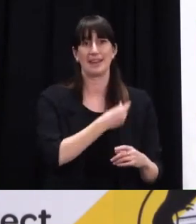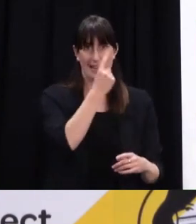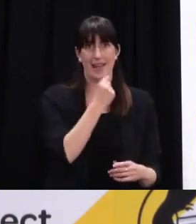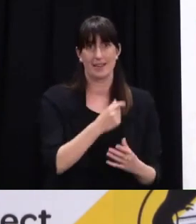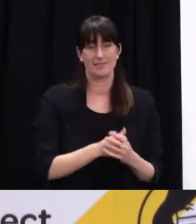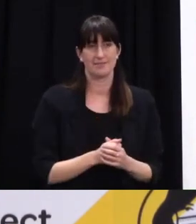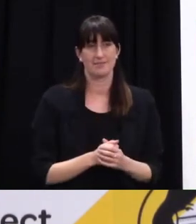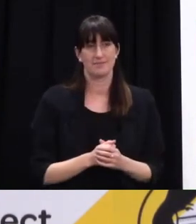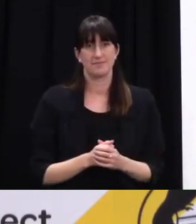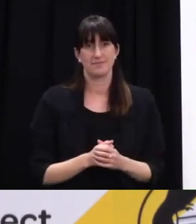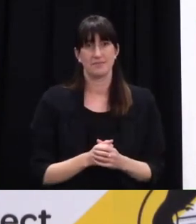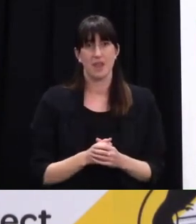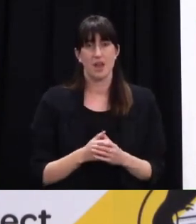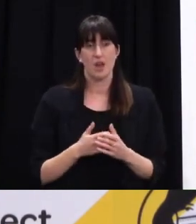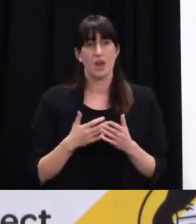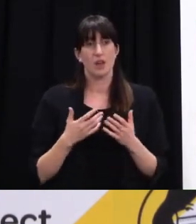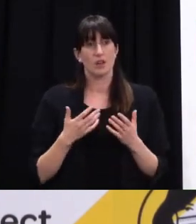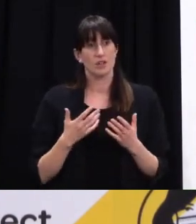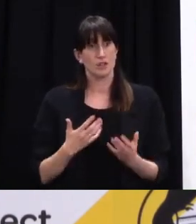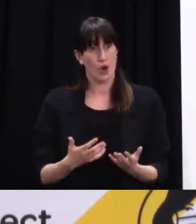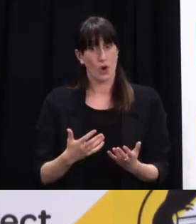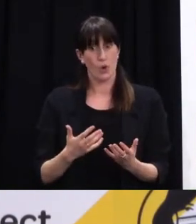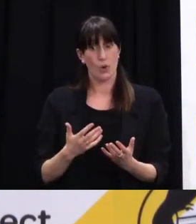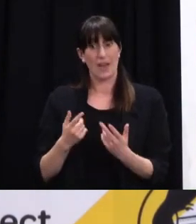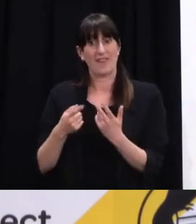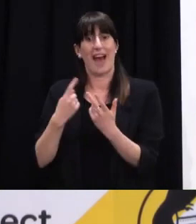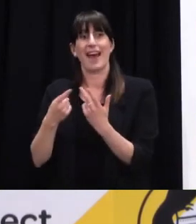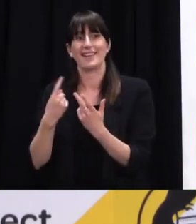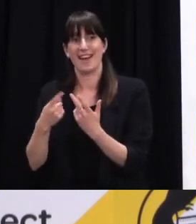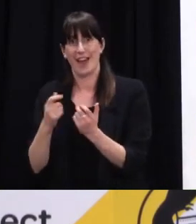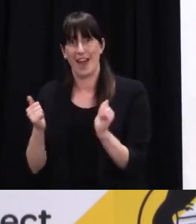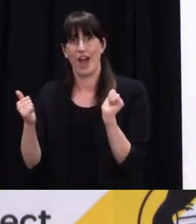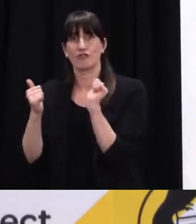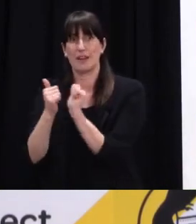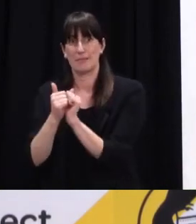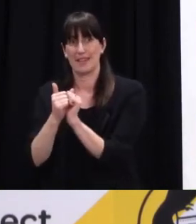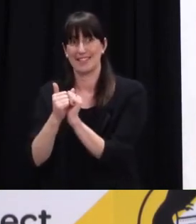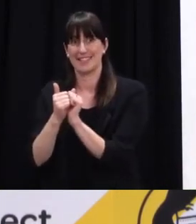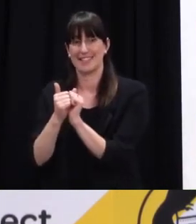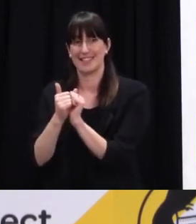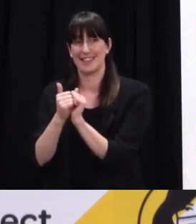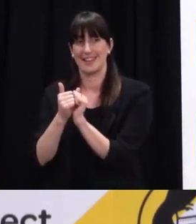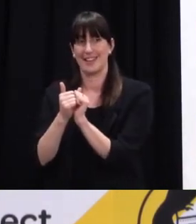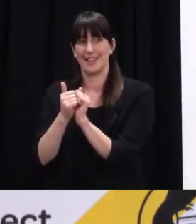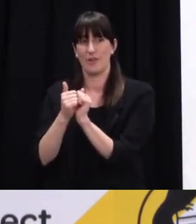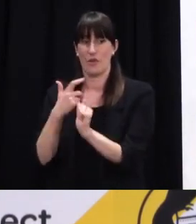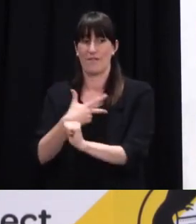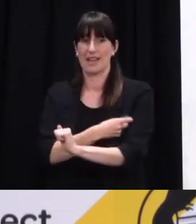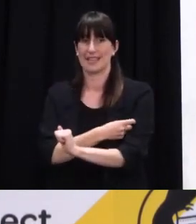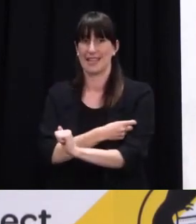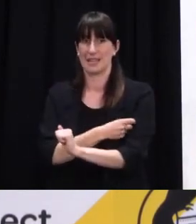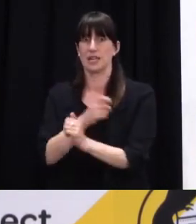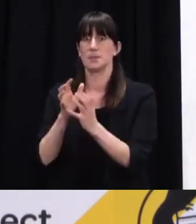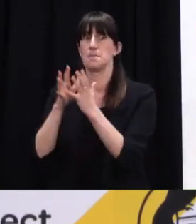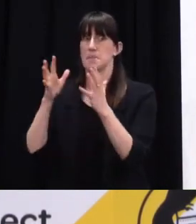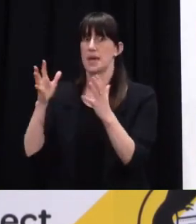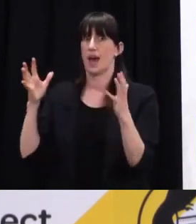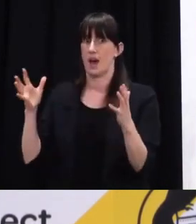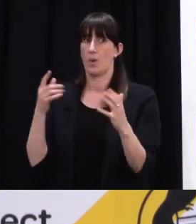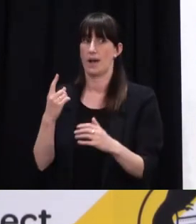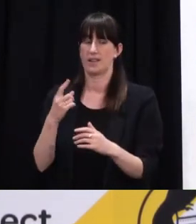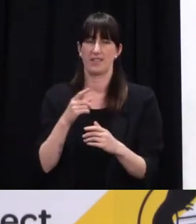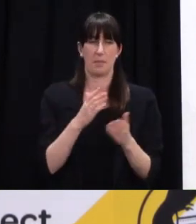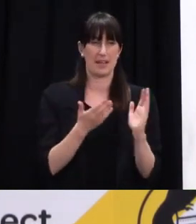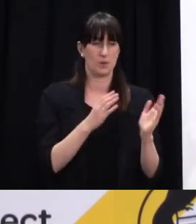next agreement that we're working on is larger than this one but we have good confidence that in conjunction